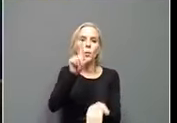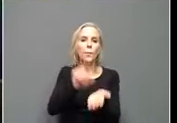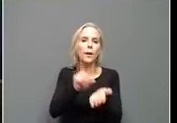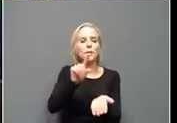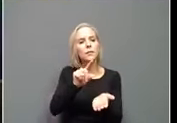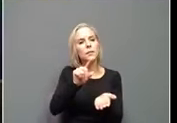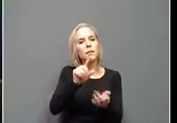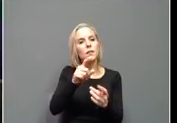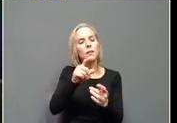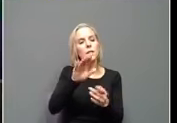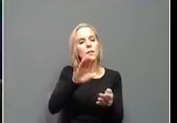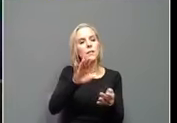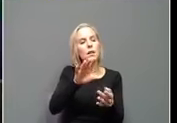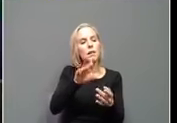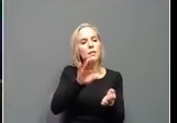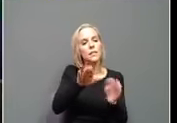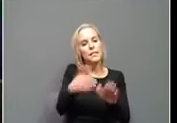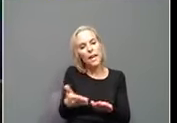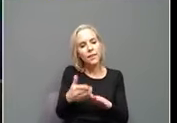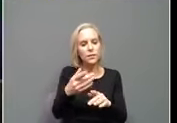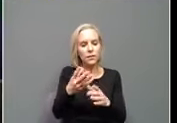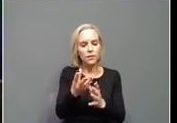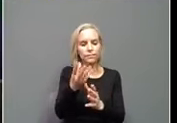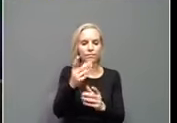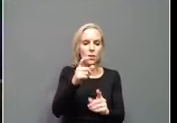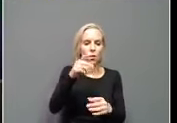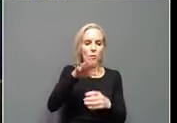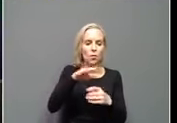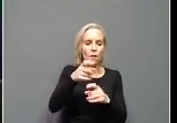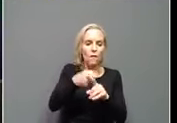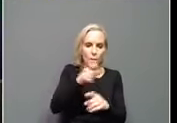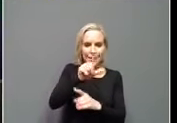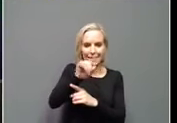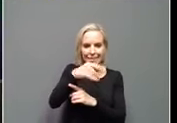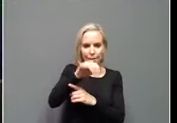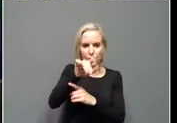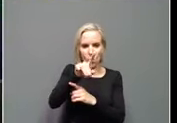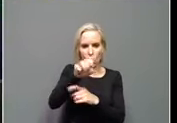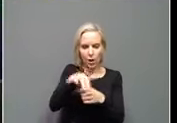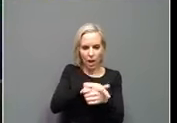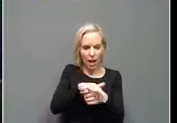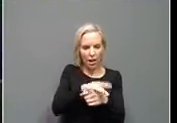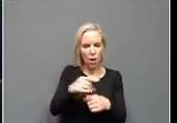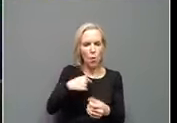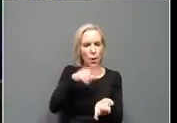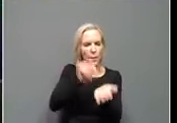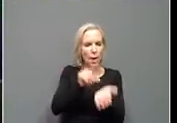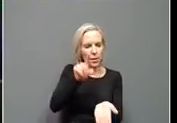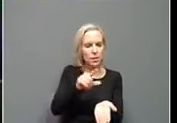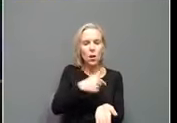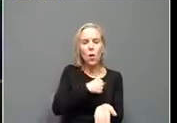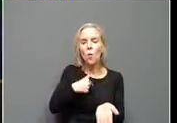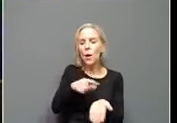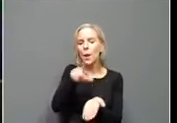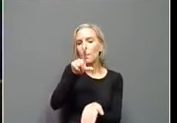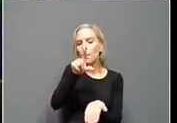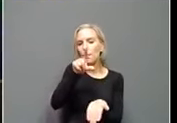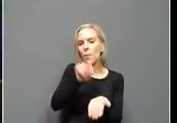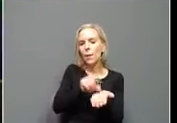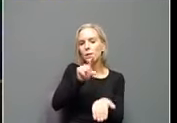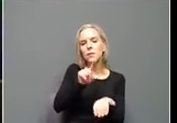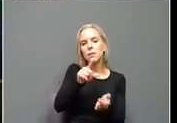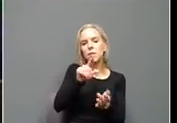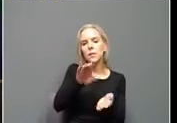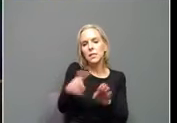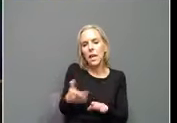zip code at this point? Hmm. Um, I think we published death deaths by county. Uh, which